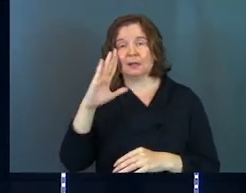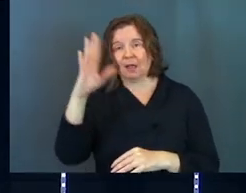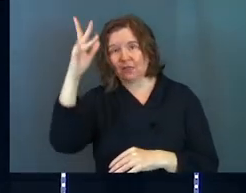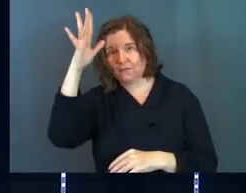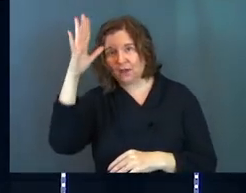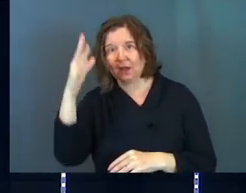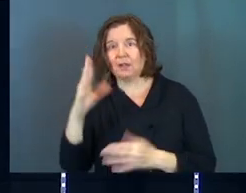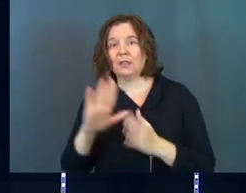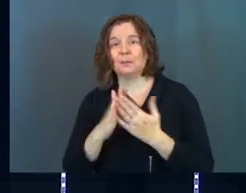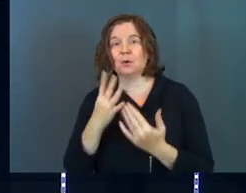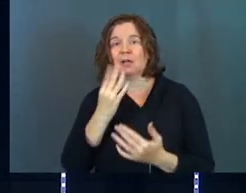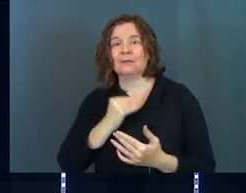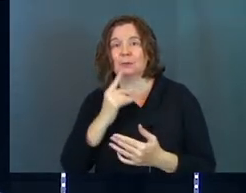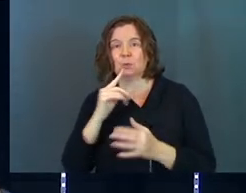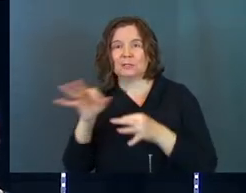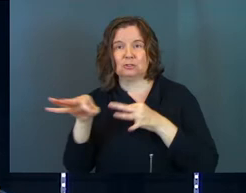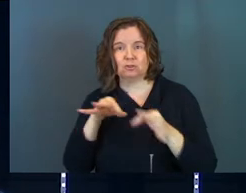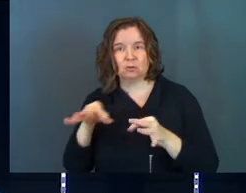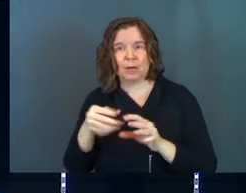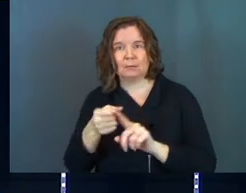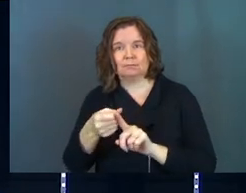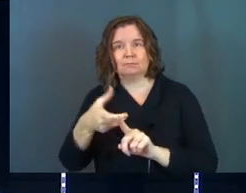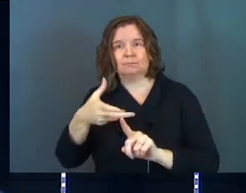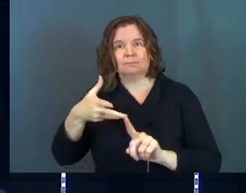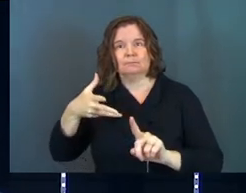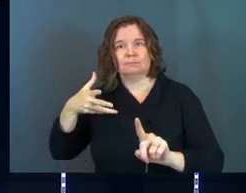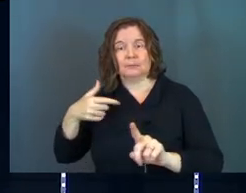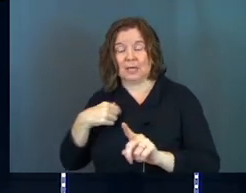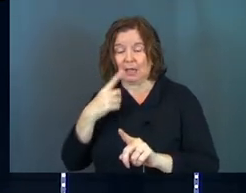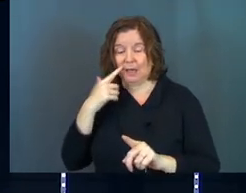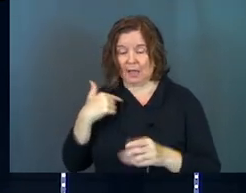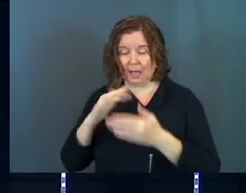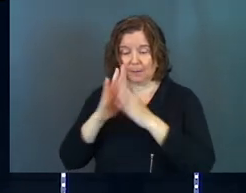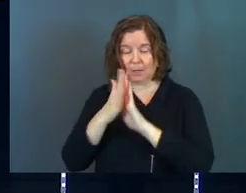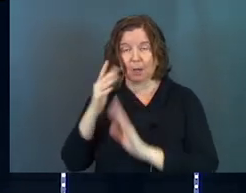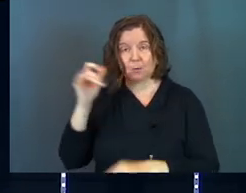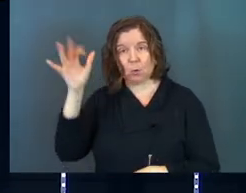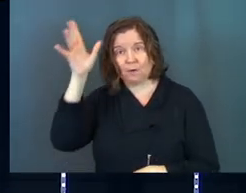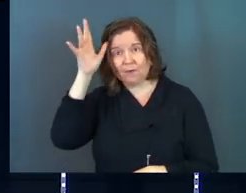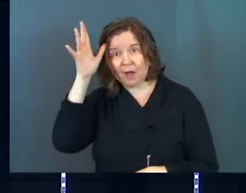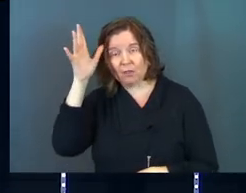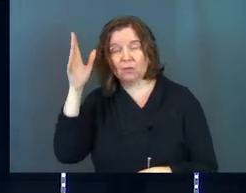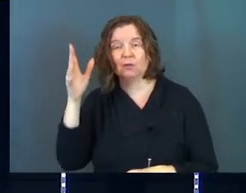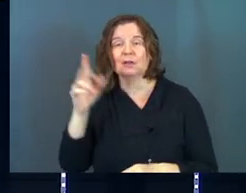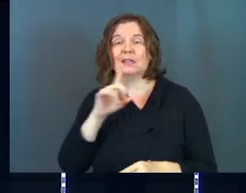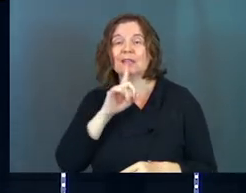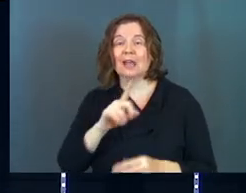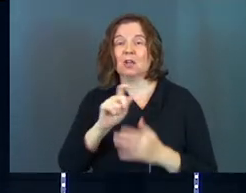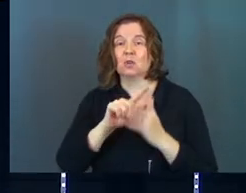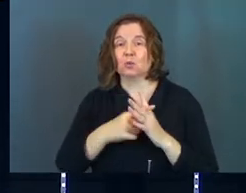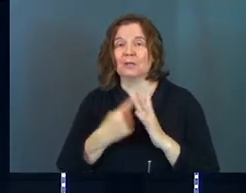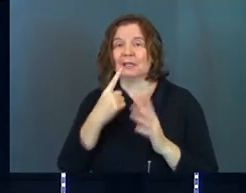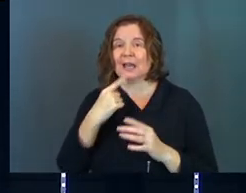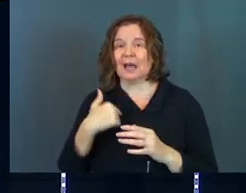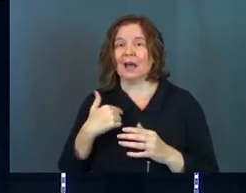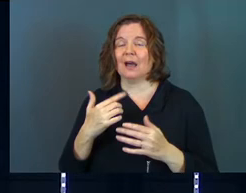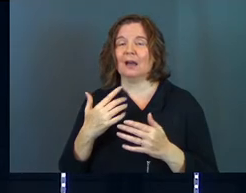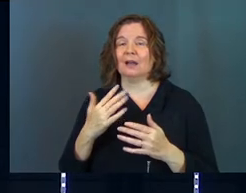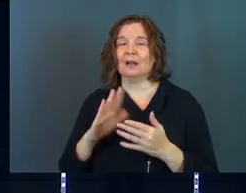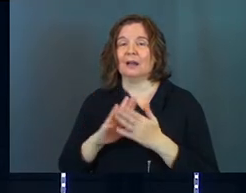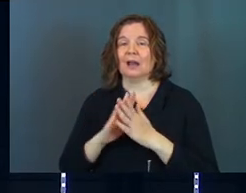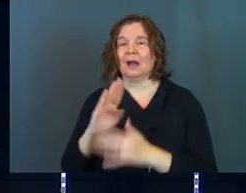really goes into this and describes it very, very carefully. He says, I've become your father. In the actual original, it says, I've